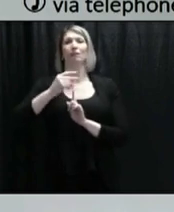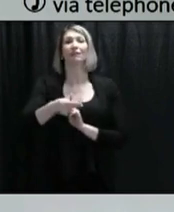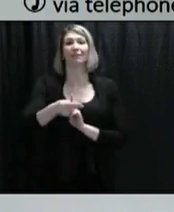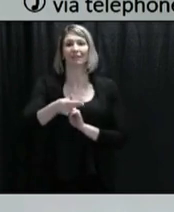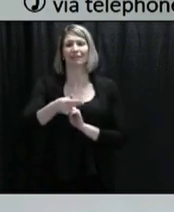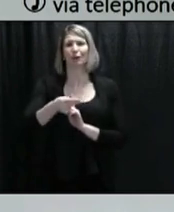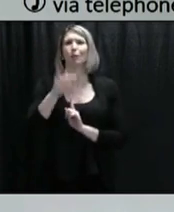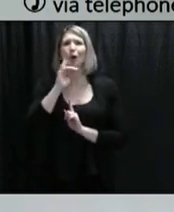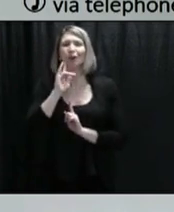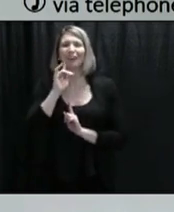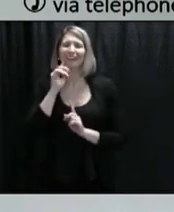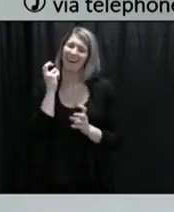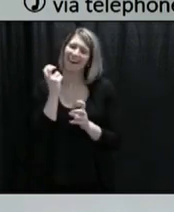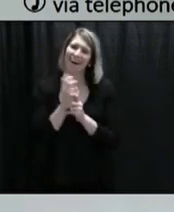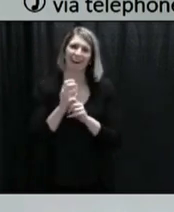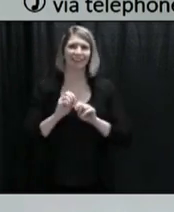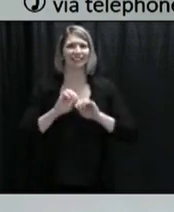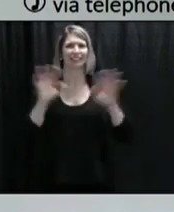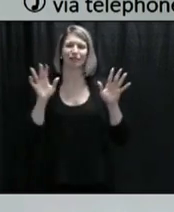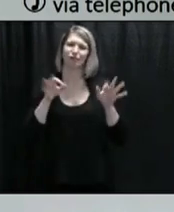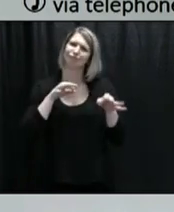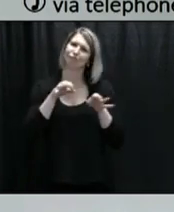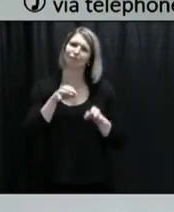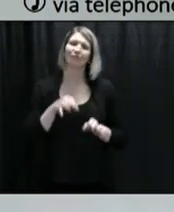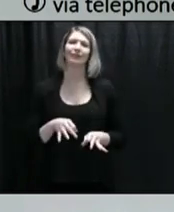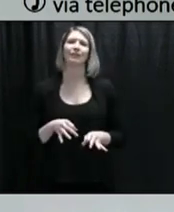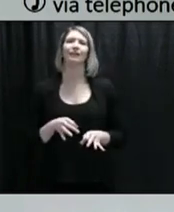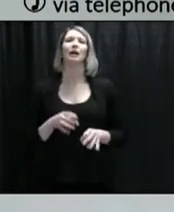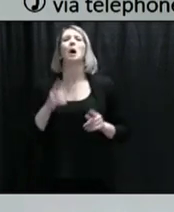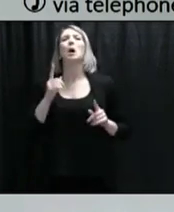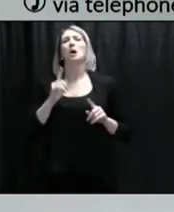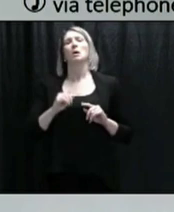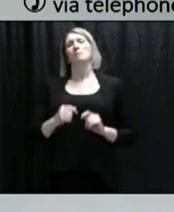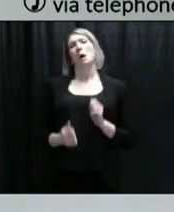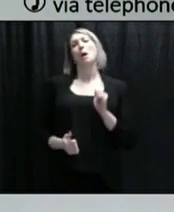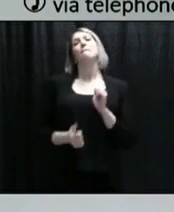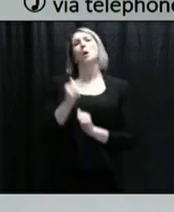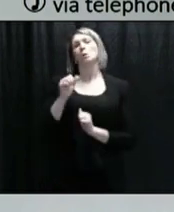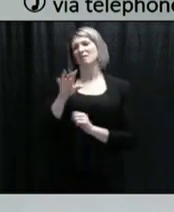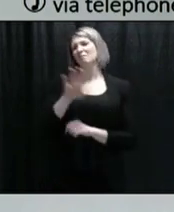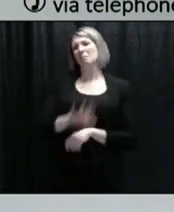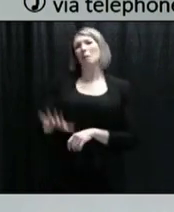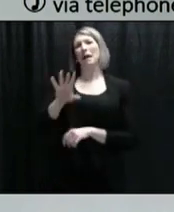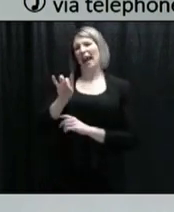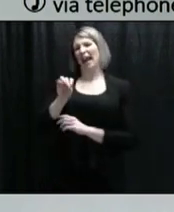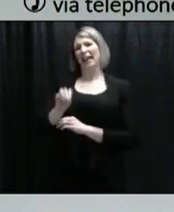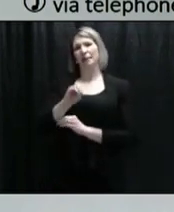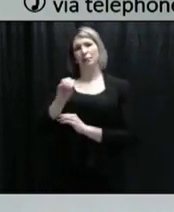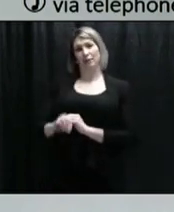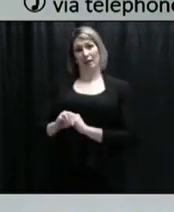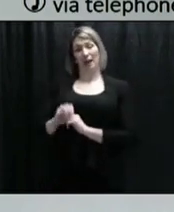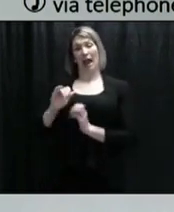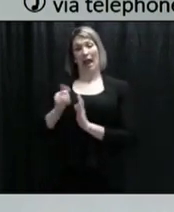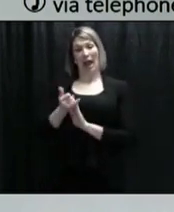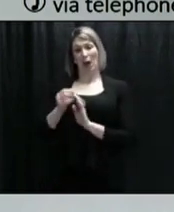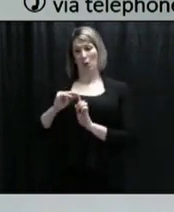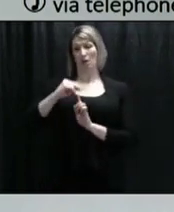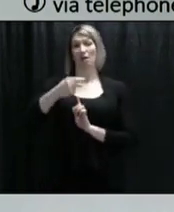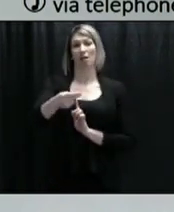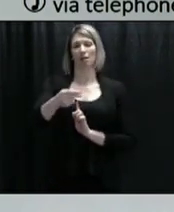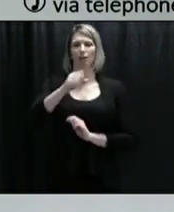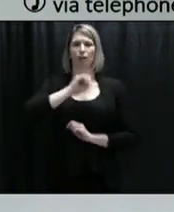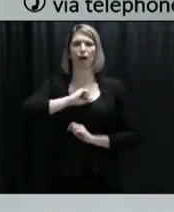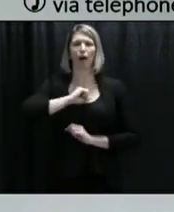majority of people who are transmitting this disease, over 80% for sure, are symptomatic, coughing,